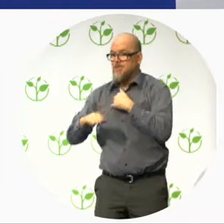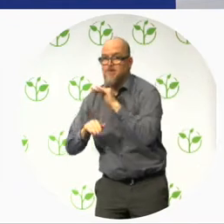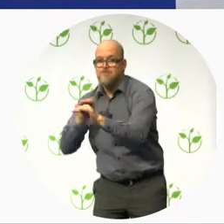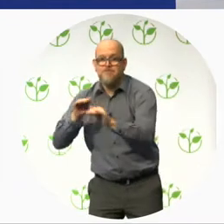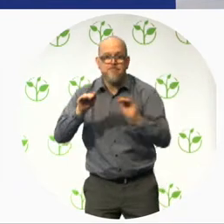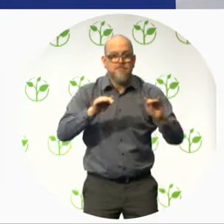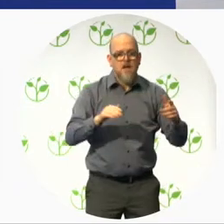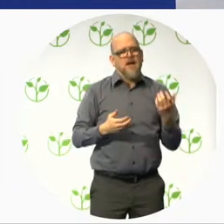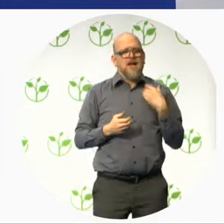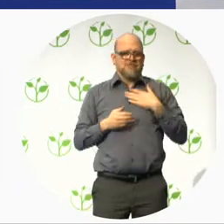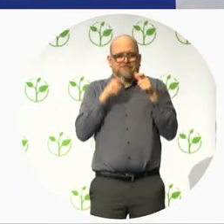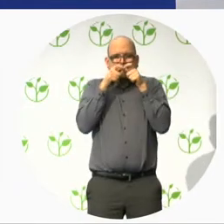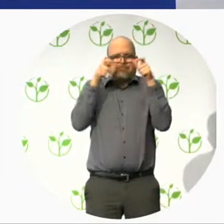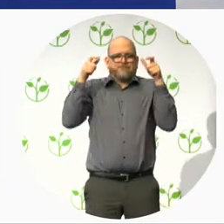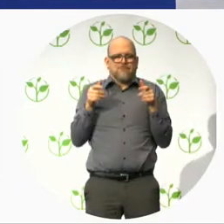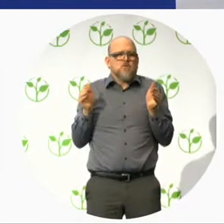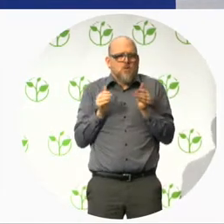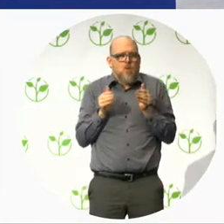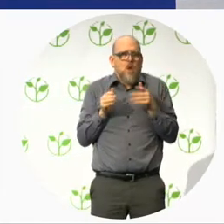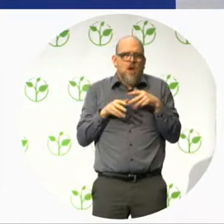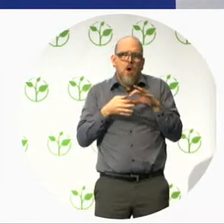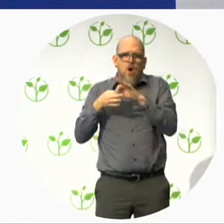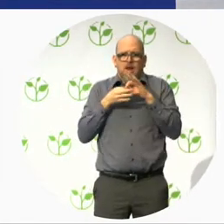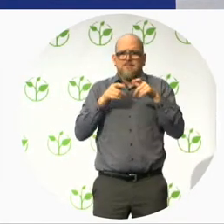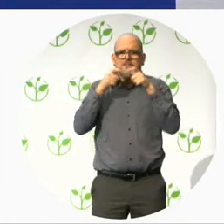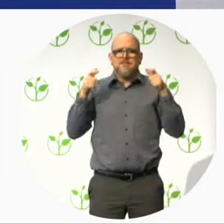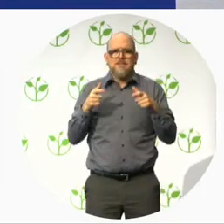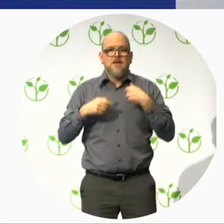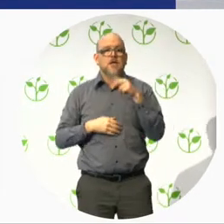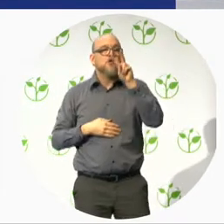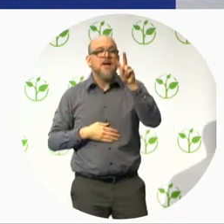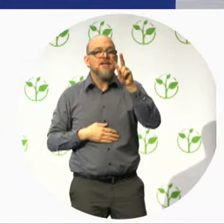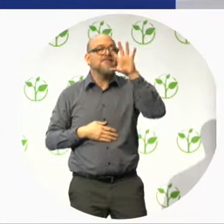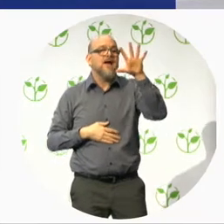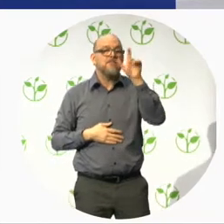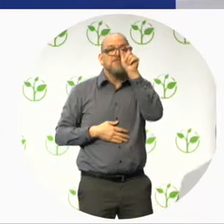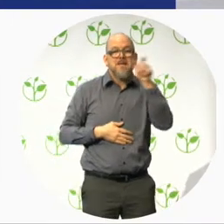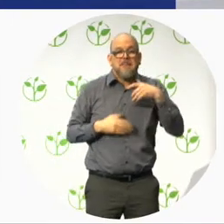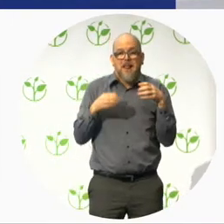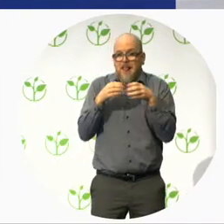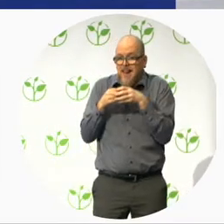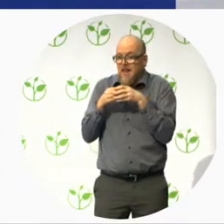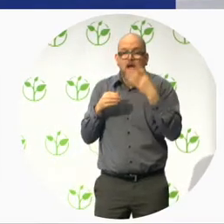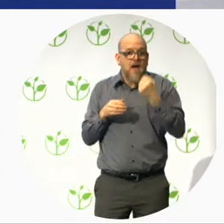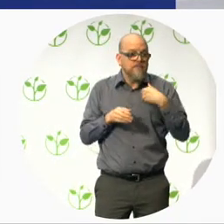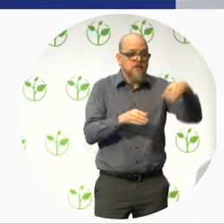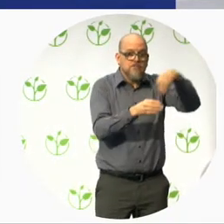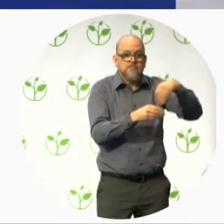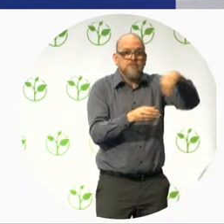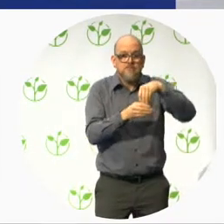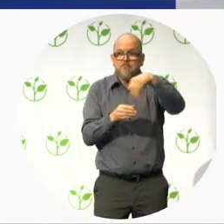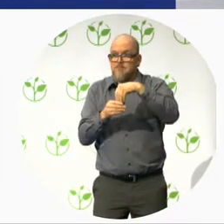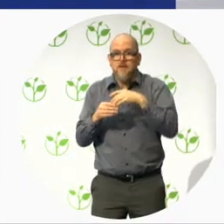people working. But we are leading many changes. And we are very grateful with